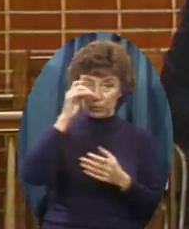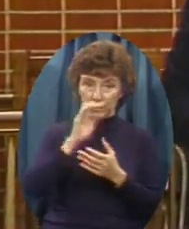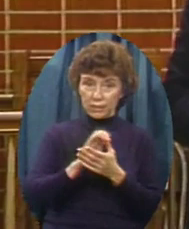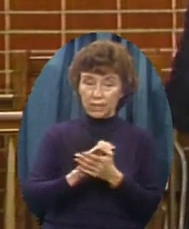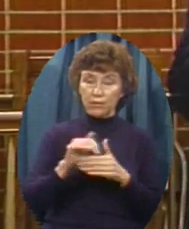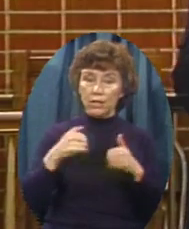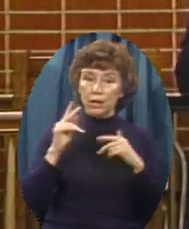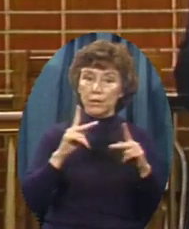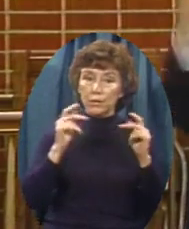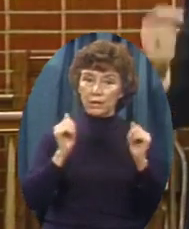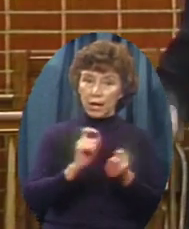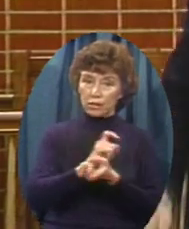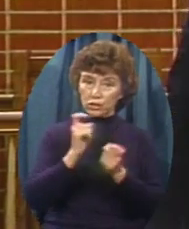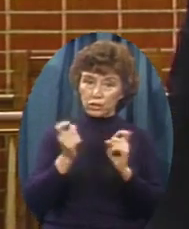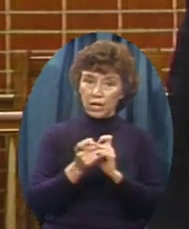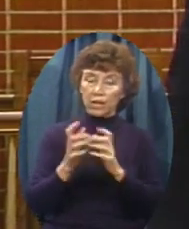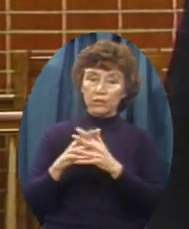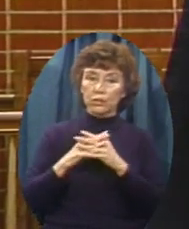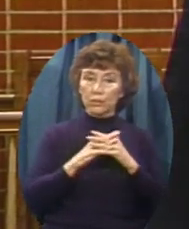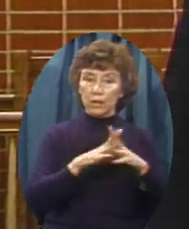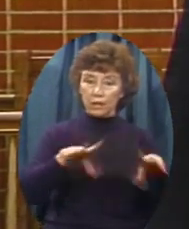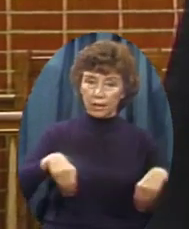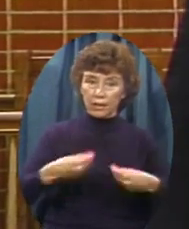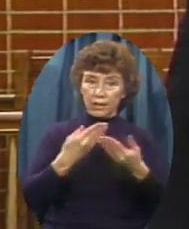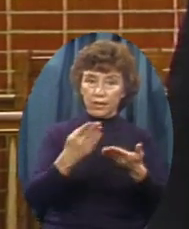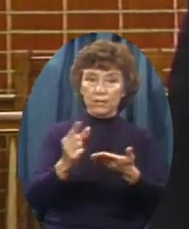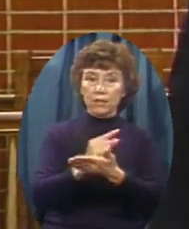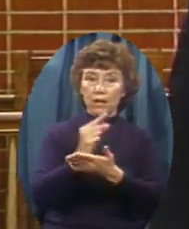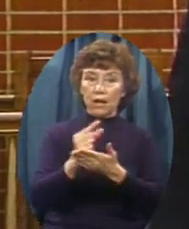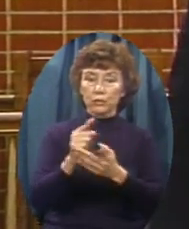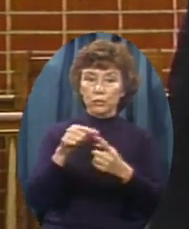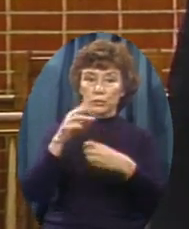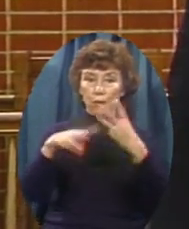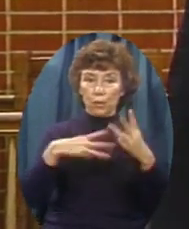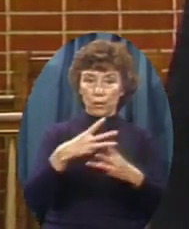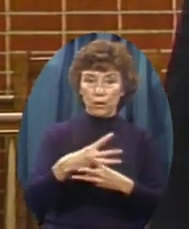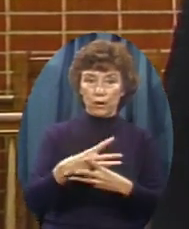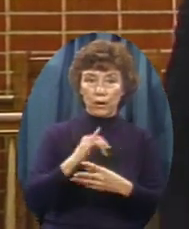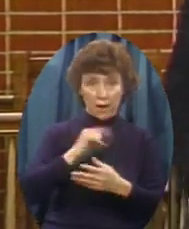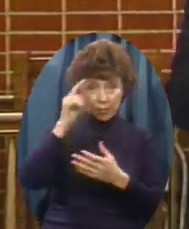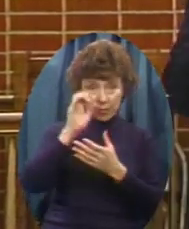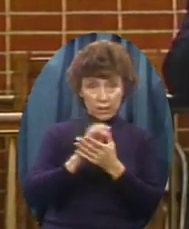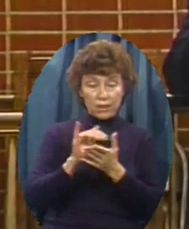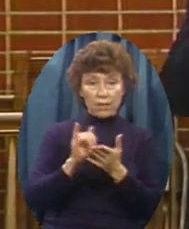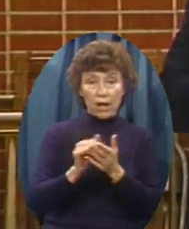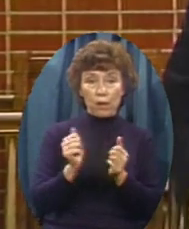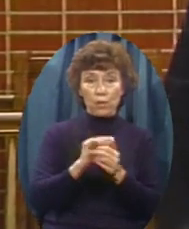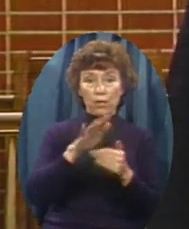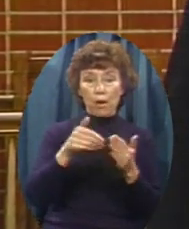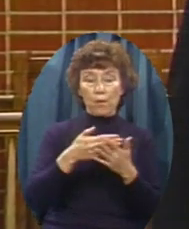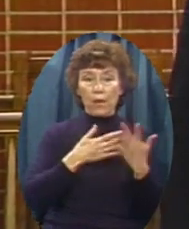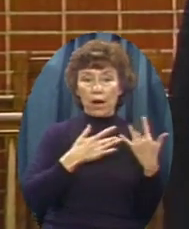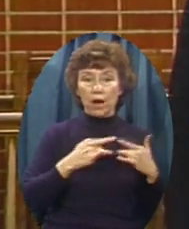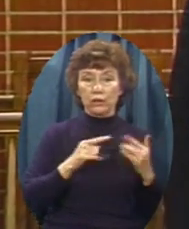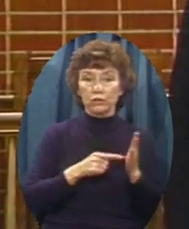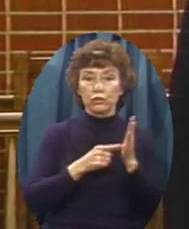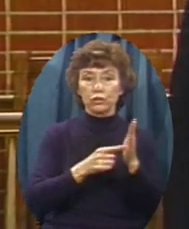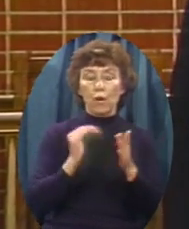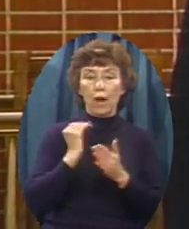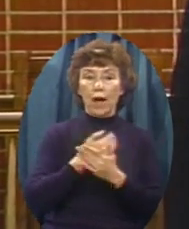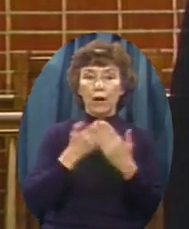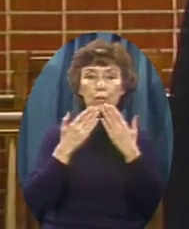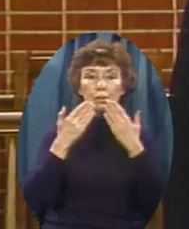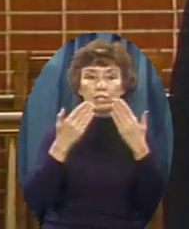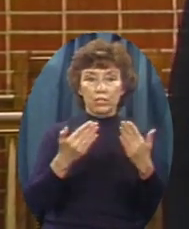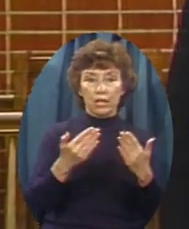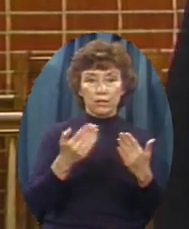gospel To the world And I believe it With all my heart To show our appreciation For your investment Of $200 in one of our students We'll